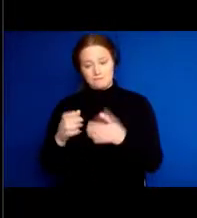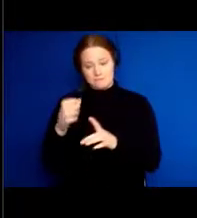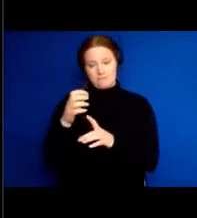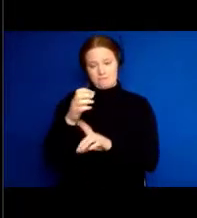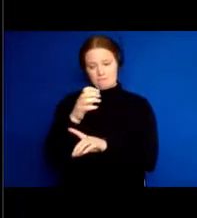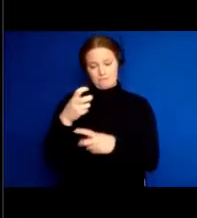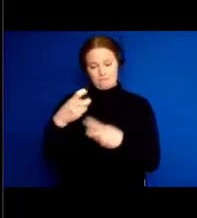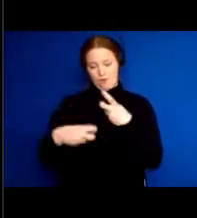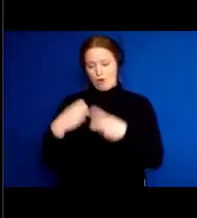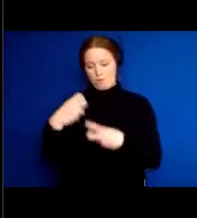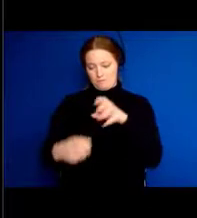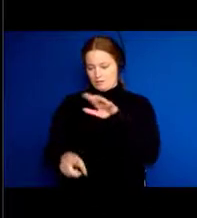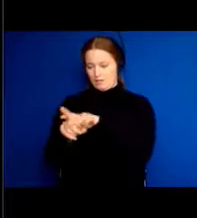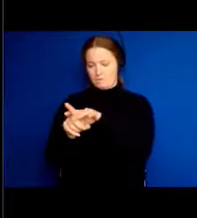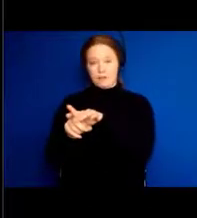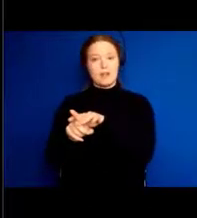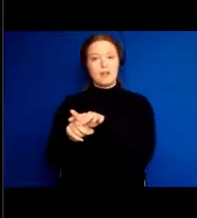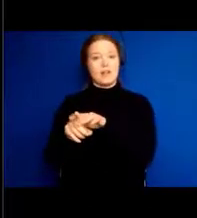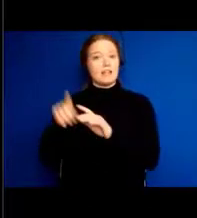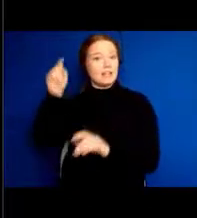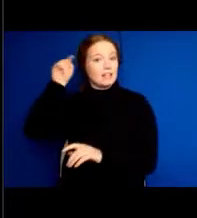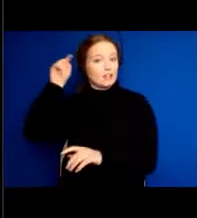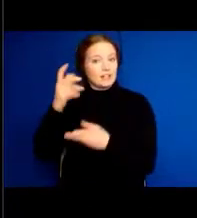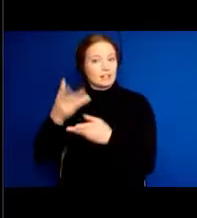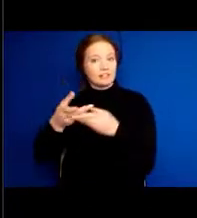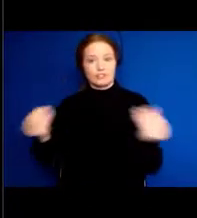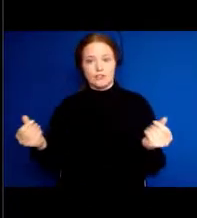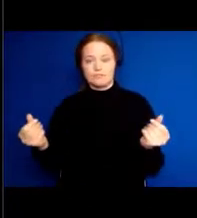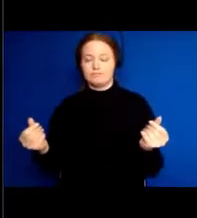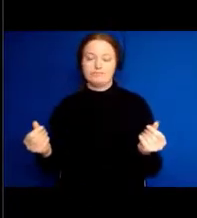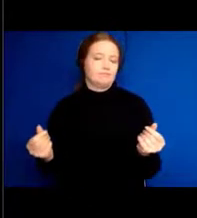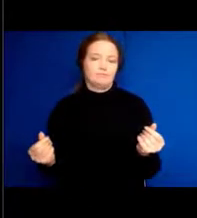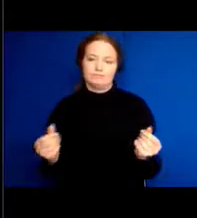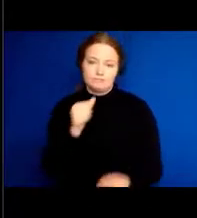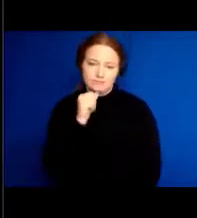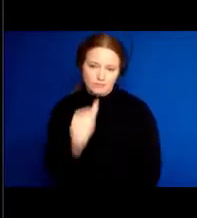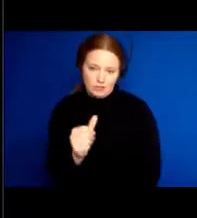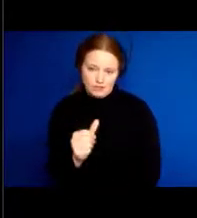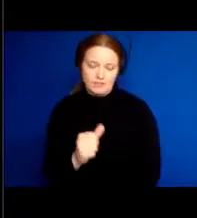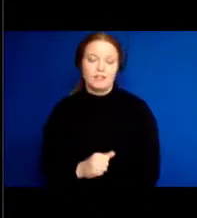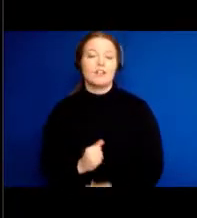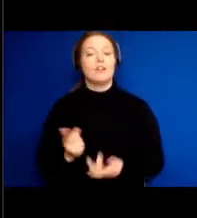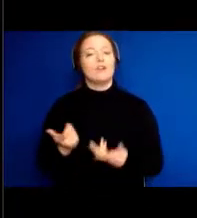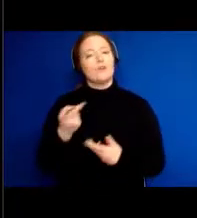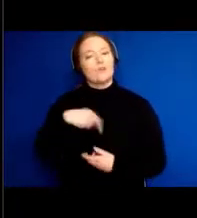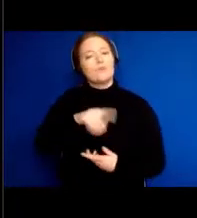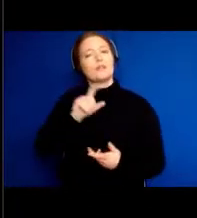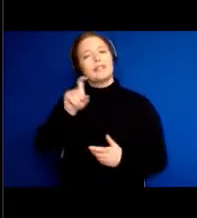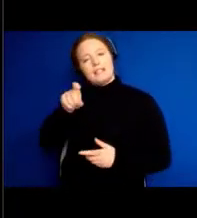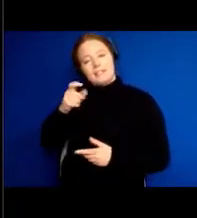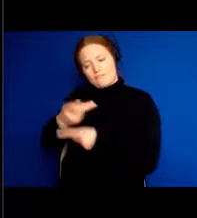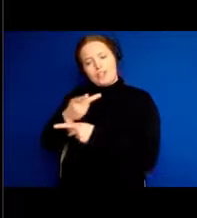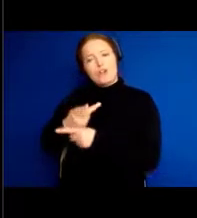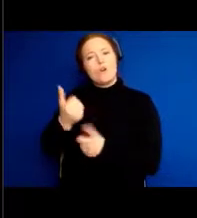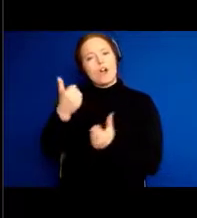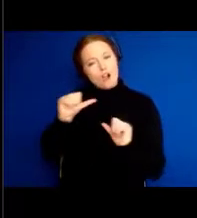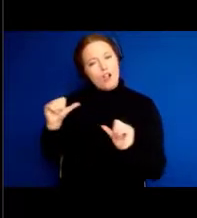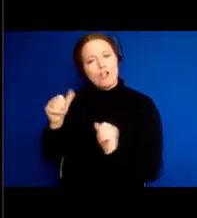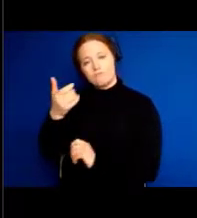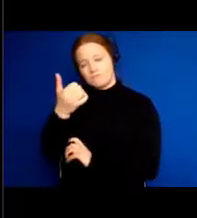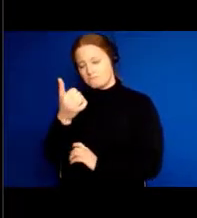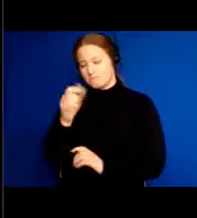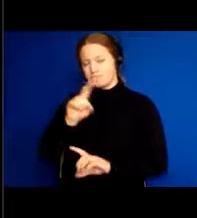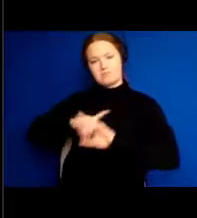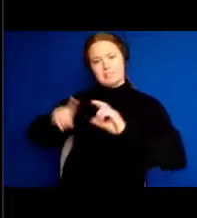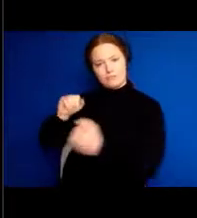to look at these other kinds of solutions like improving the environments and finding other ways of